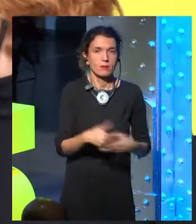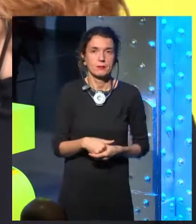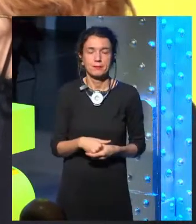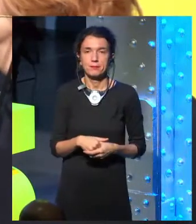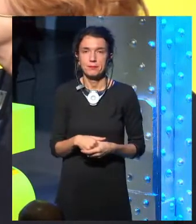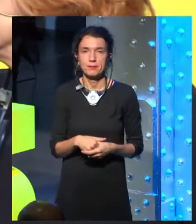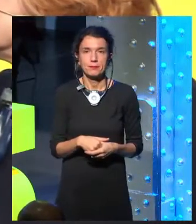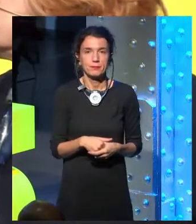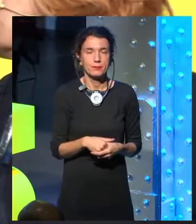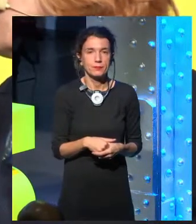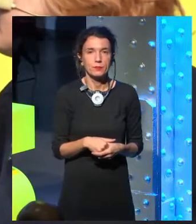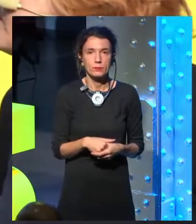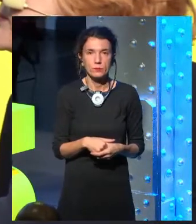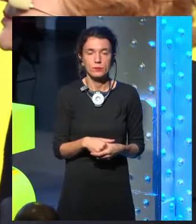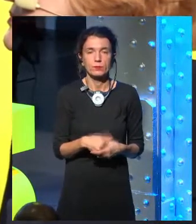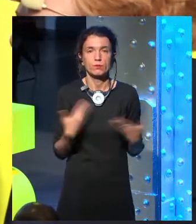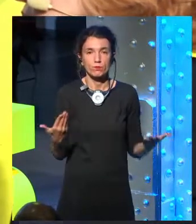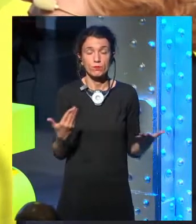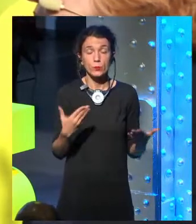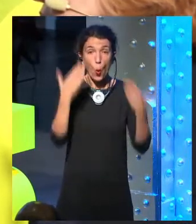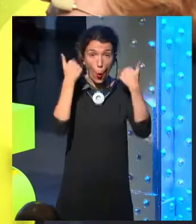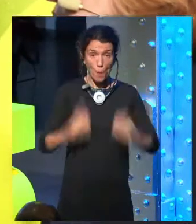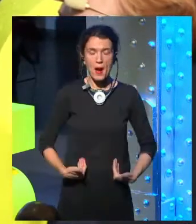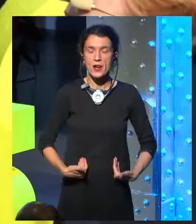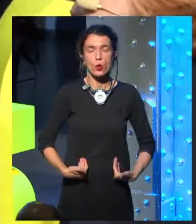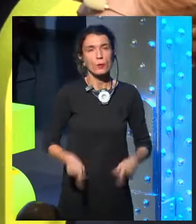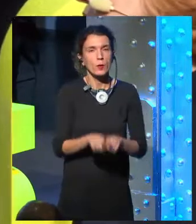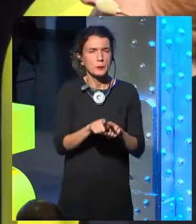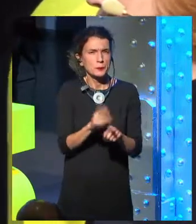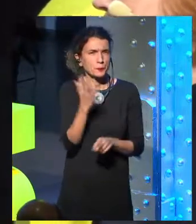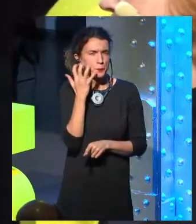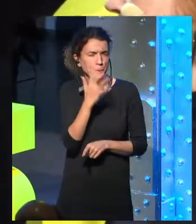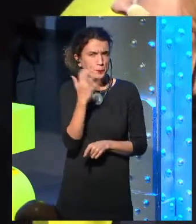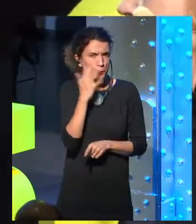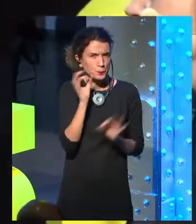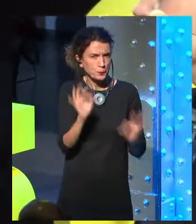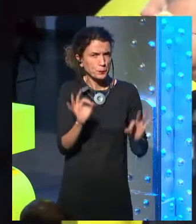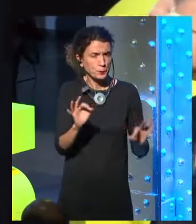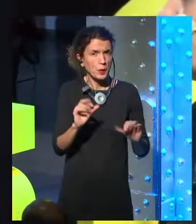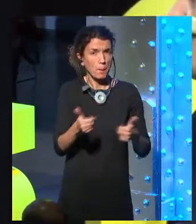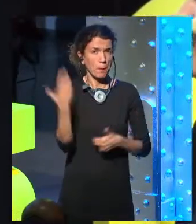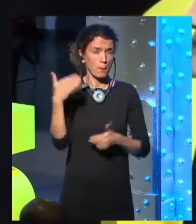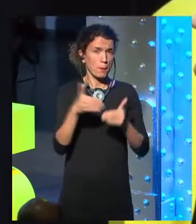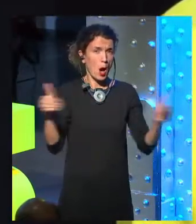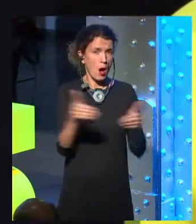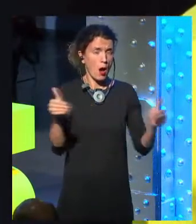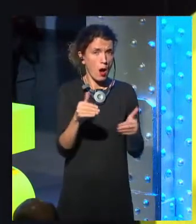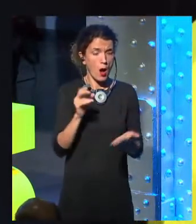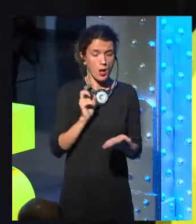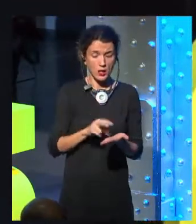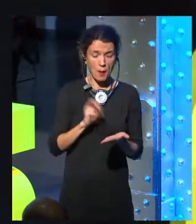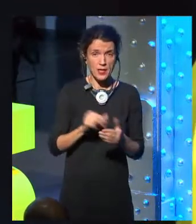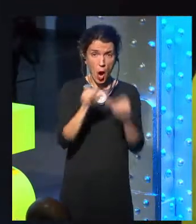Well, humans are weird, because they started to stand upright, and they started to have live birth that wasn't